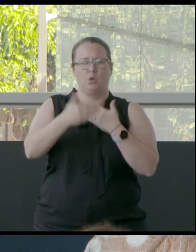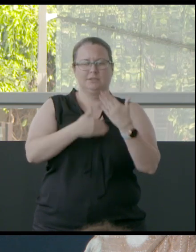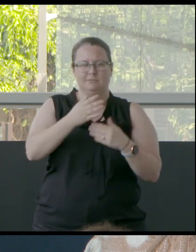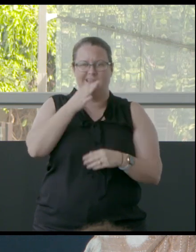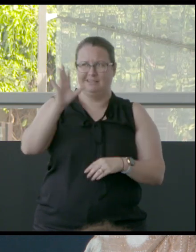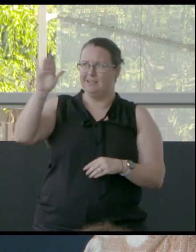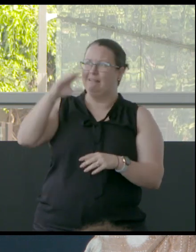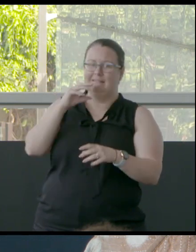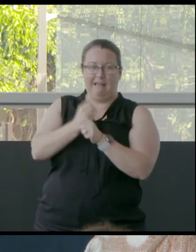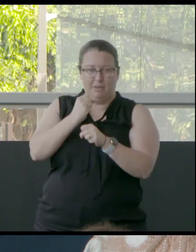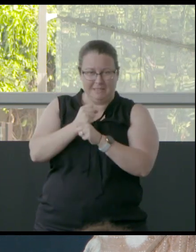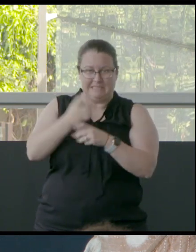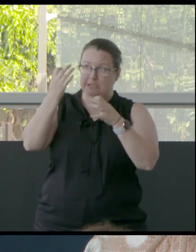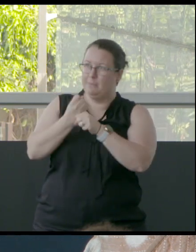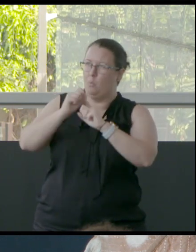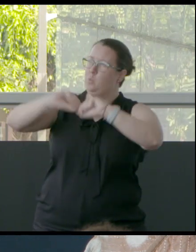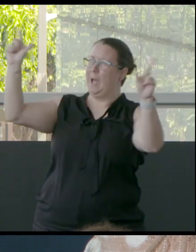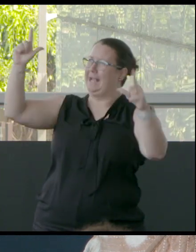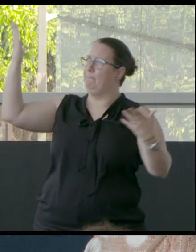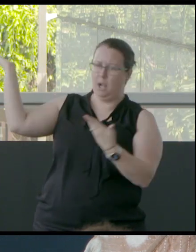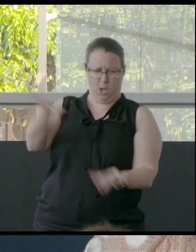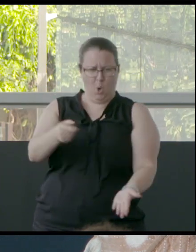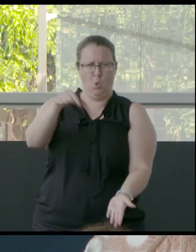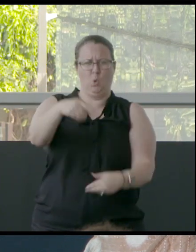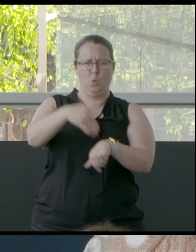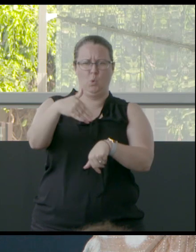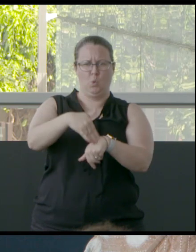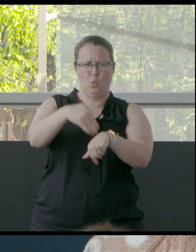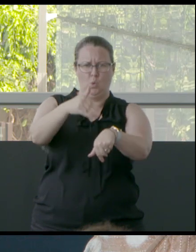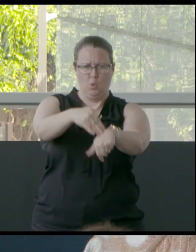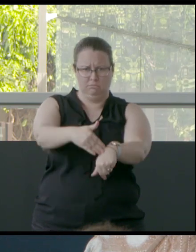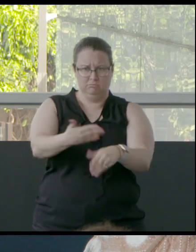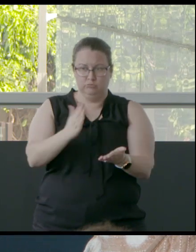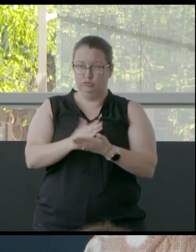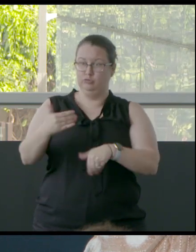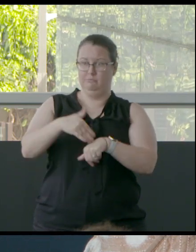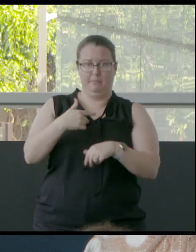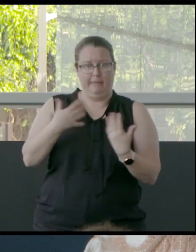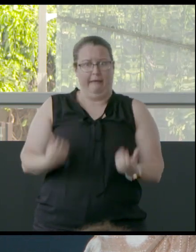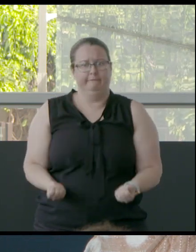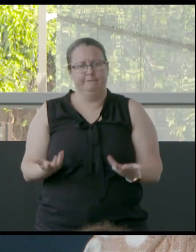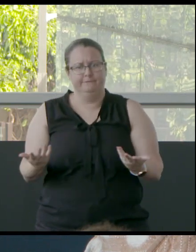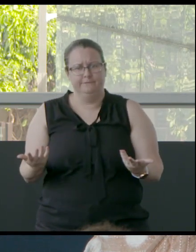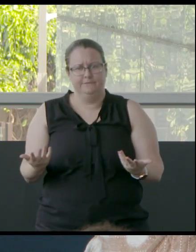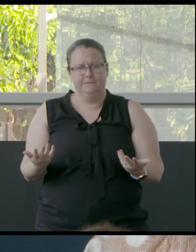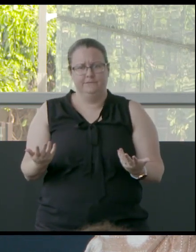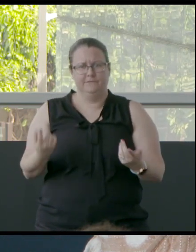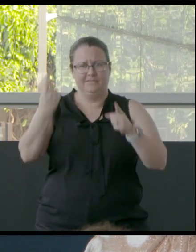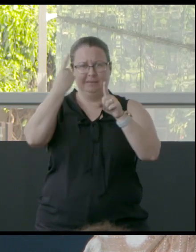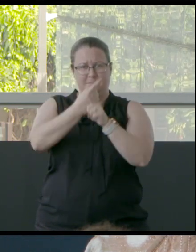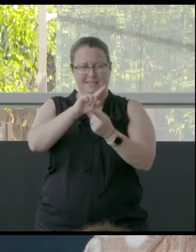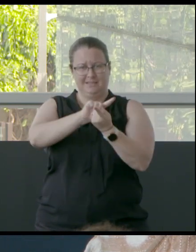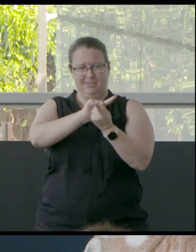wake up and start to acknowledge the problems that we are facing, and also the change.